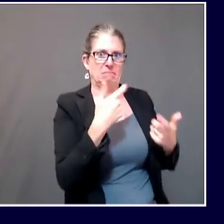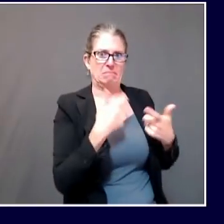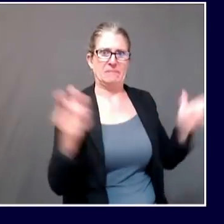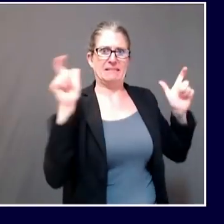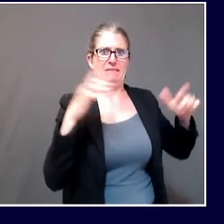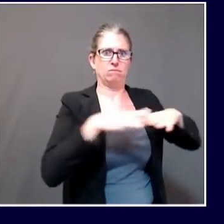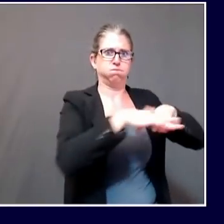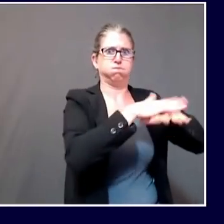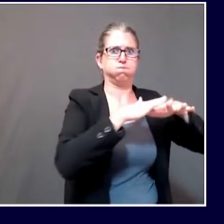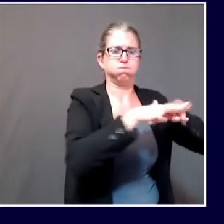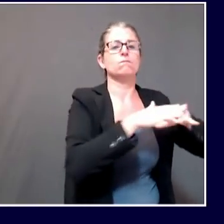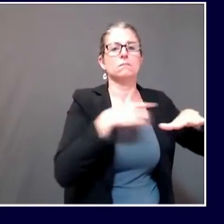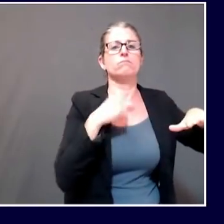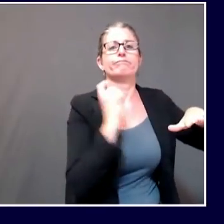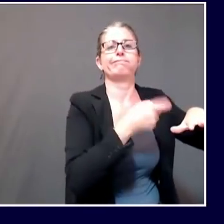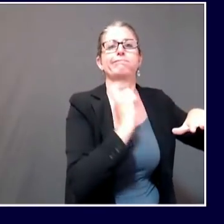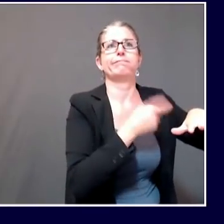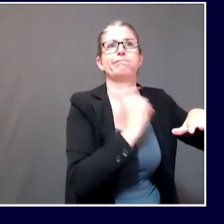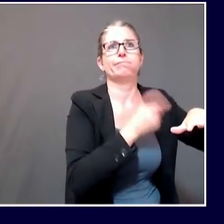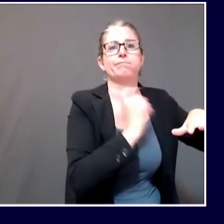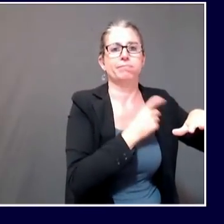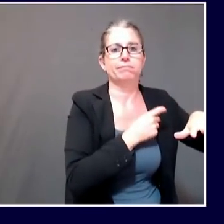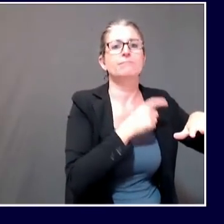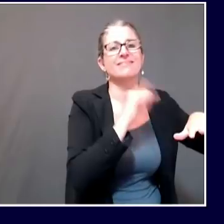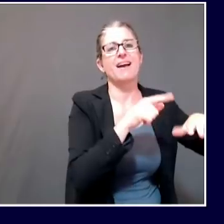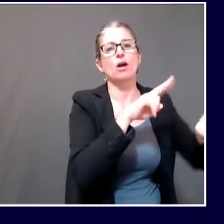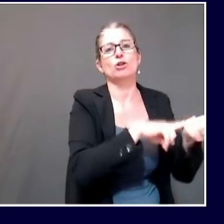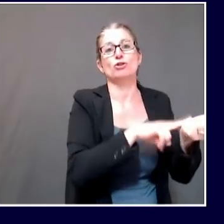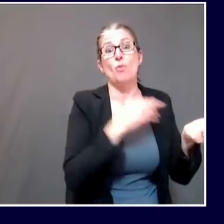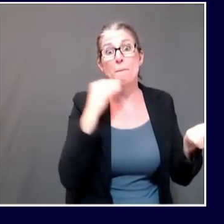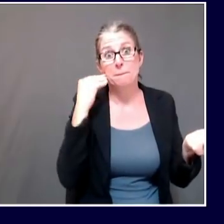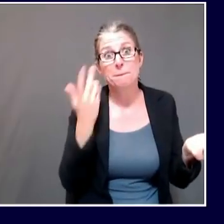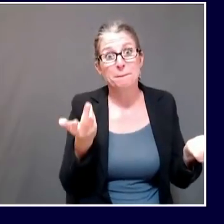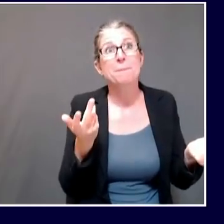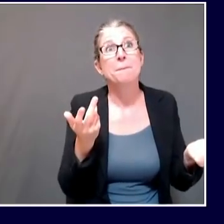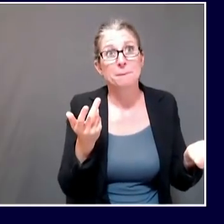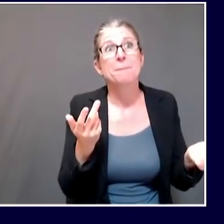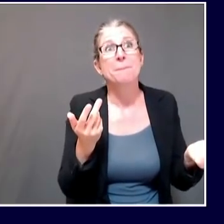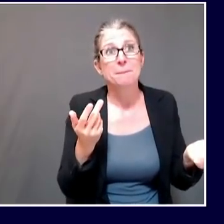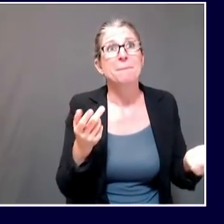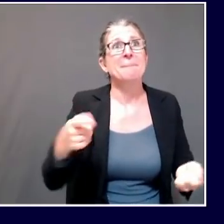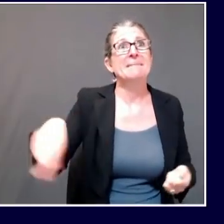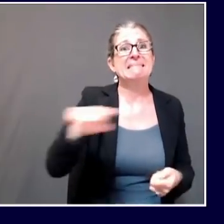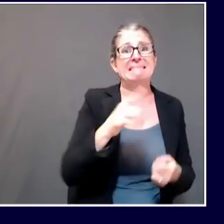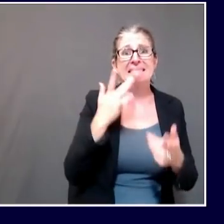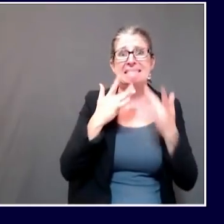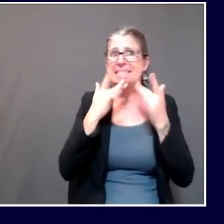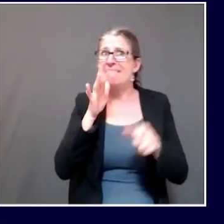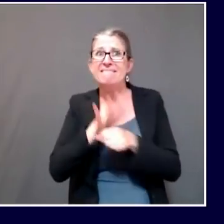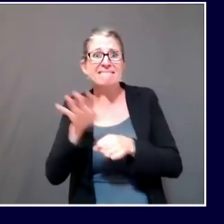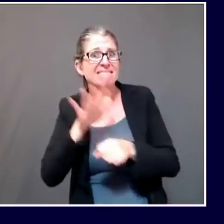challenges by launching a new online tool to connect them with qualified job applicants.